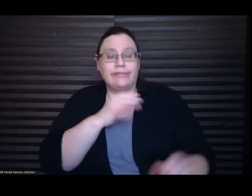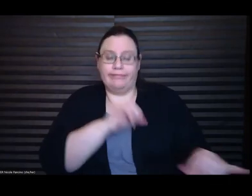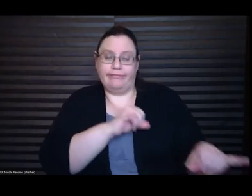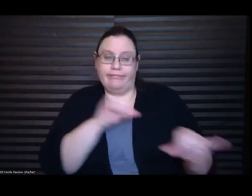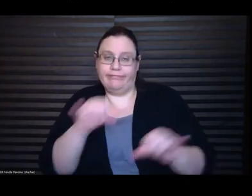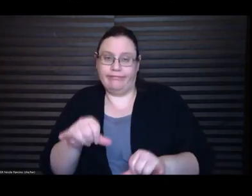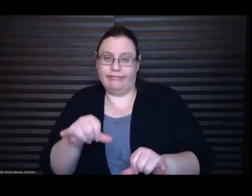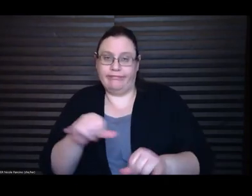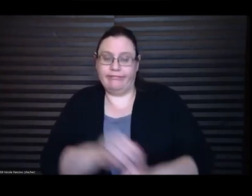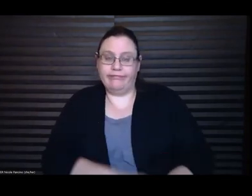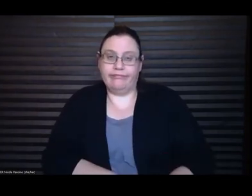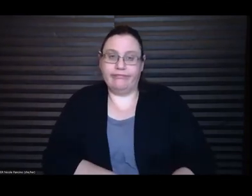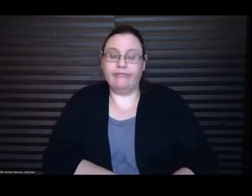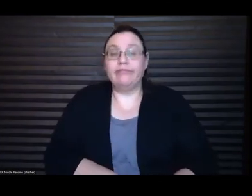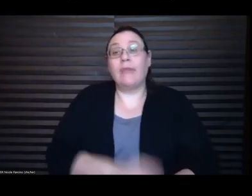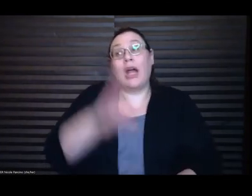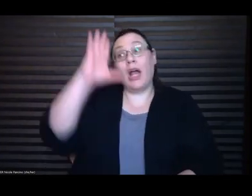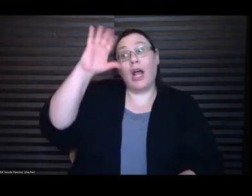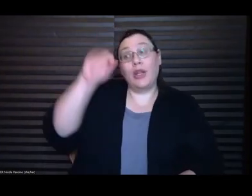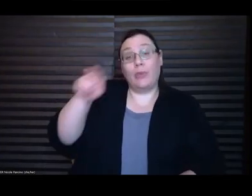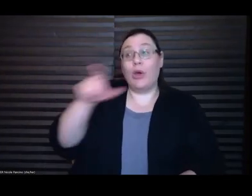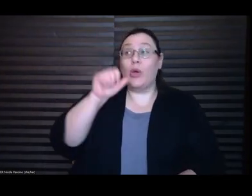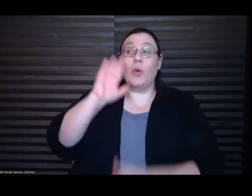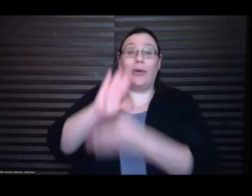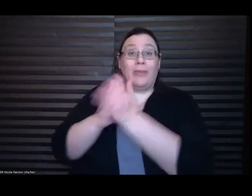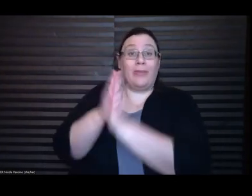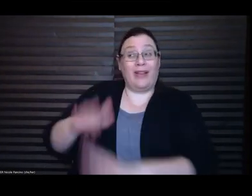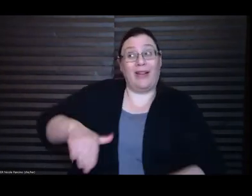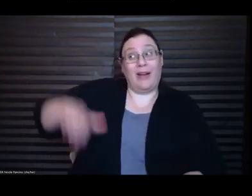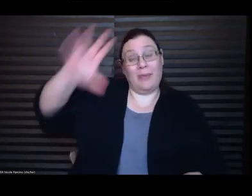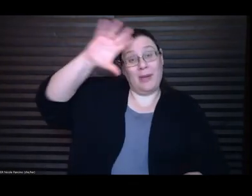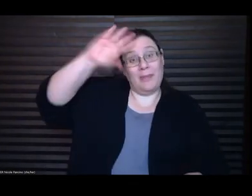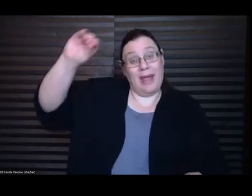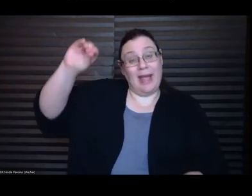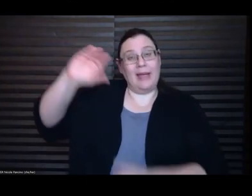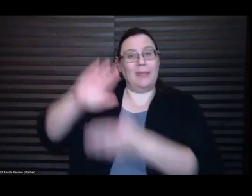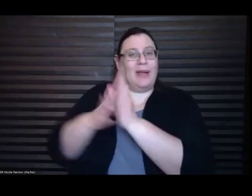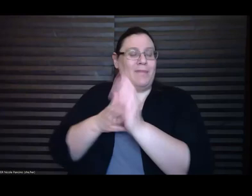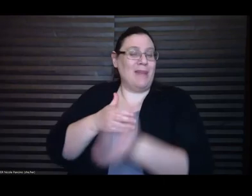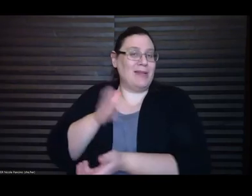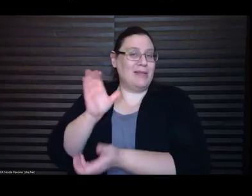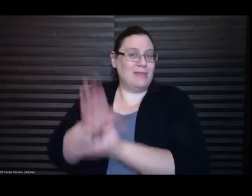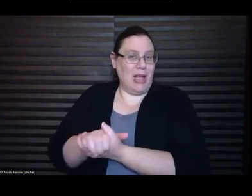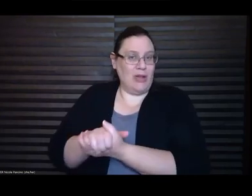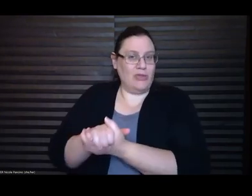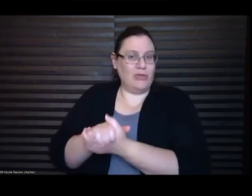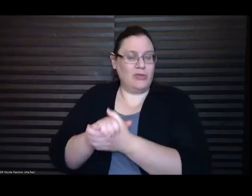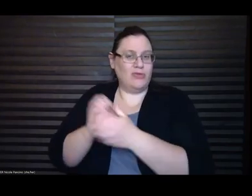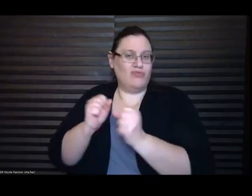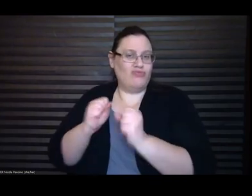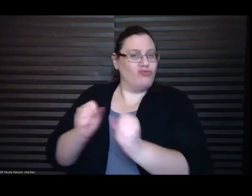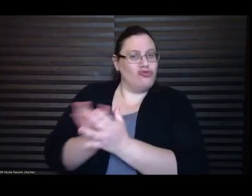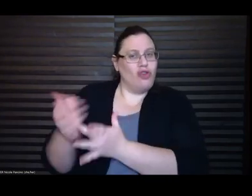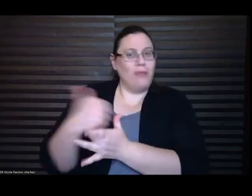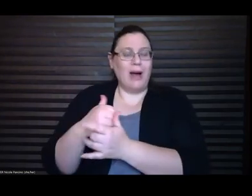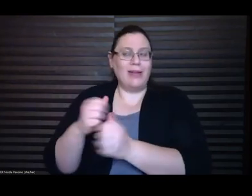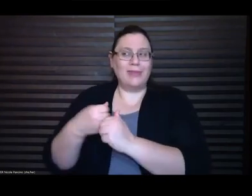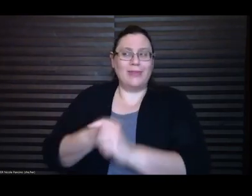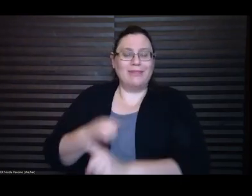and be my spouse, robust with serendipity. My father, kind,